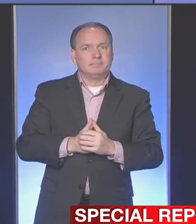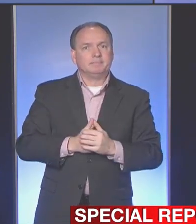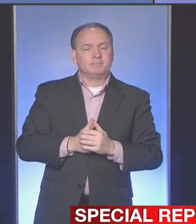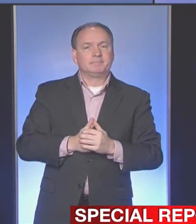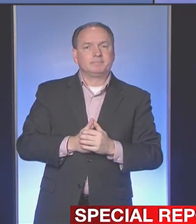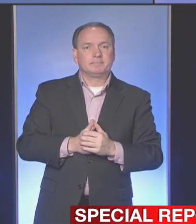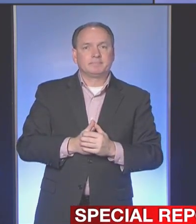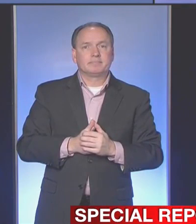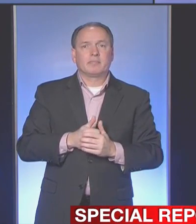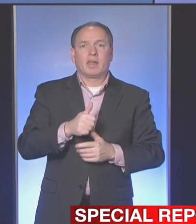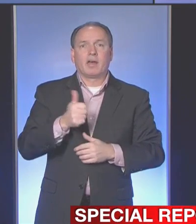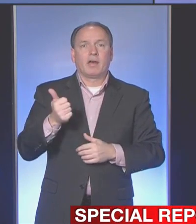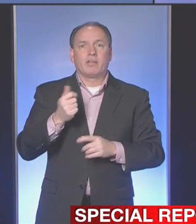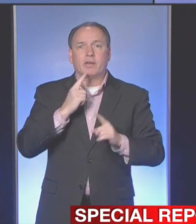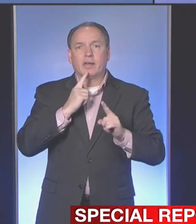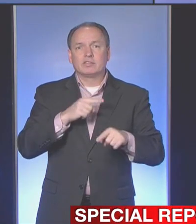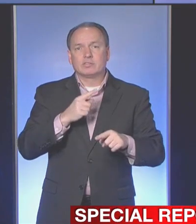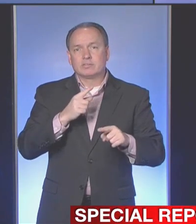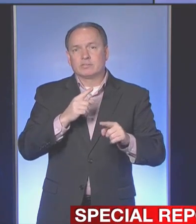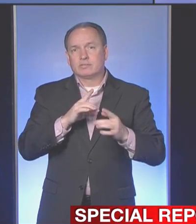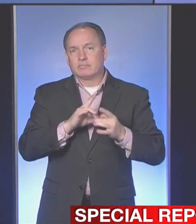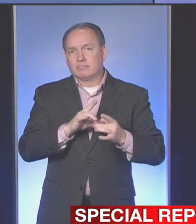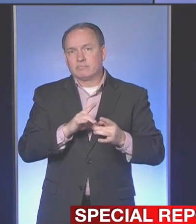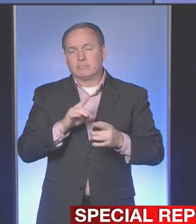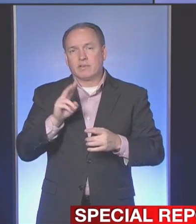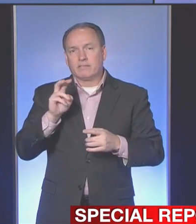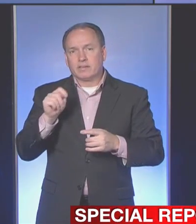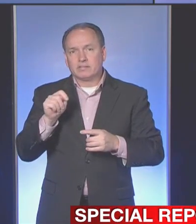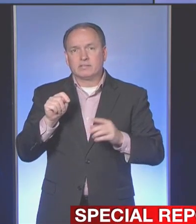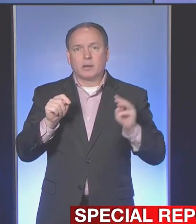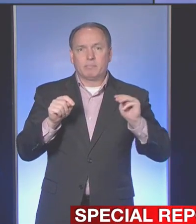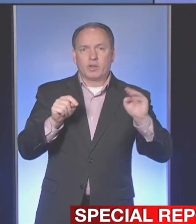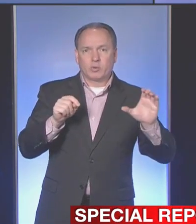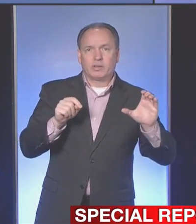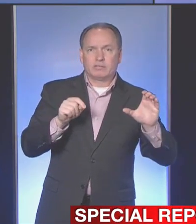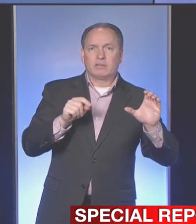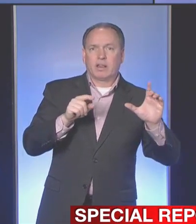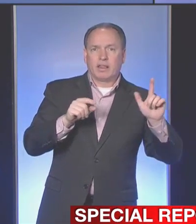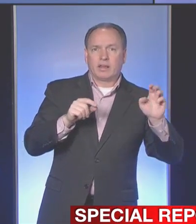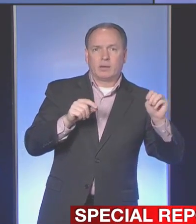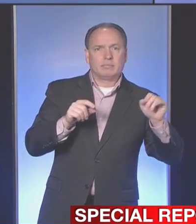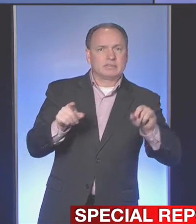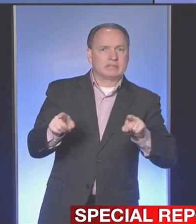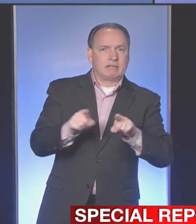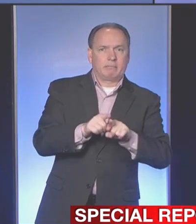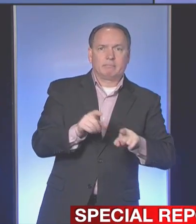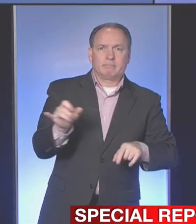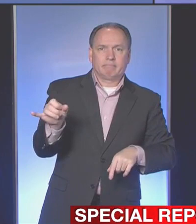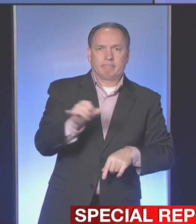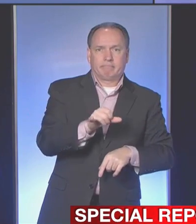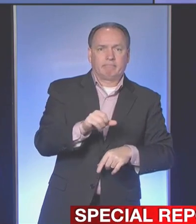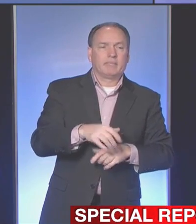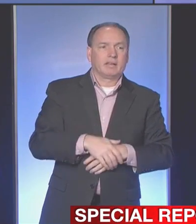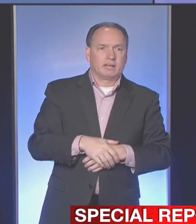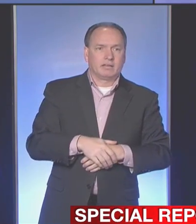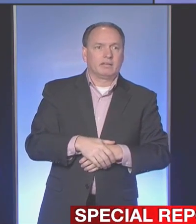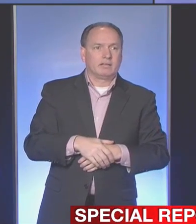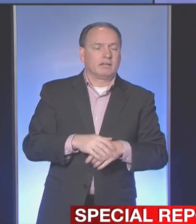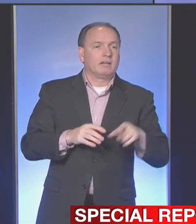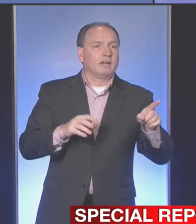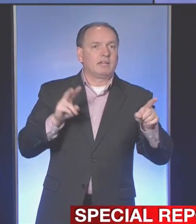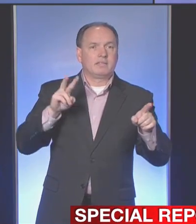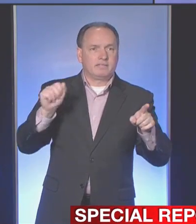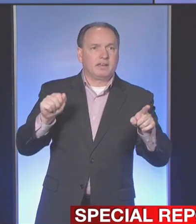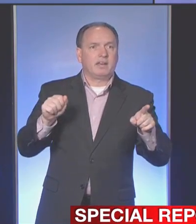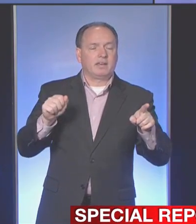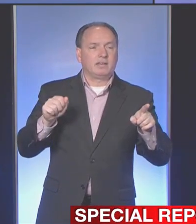Does anyone else want to speak to that? The veterans? No, and I know Milker has done precisely the same. Okay. And at the VA But overall do